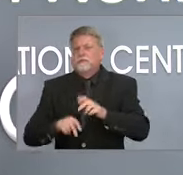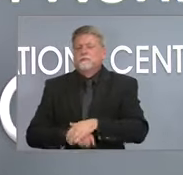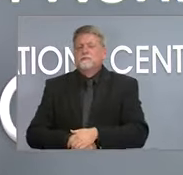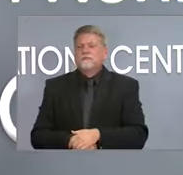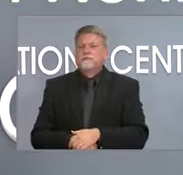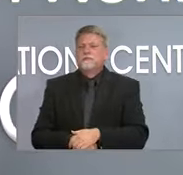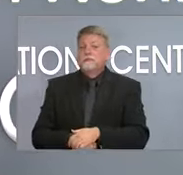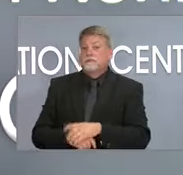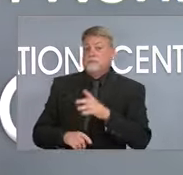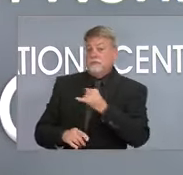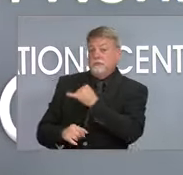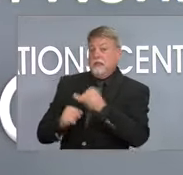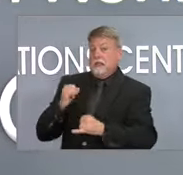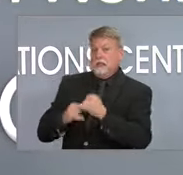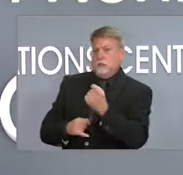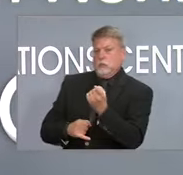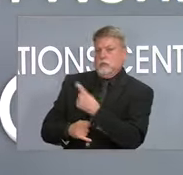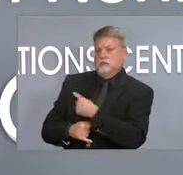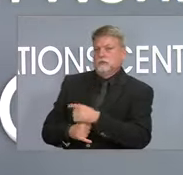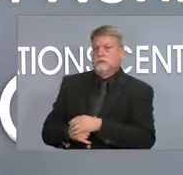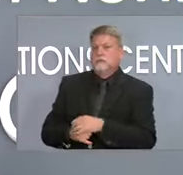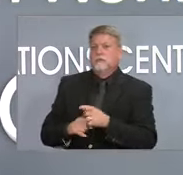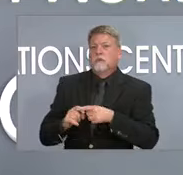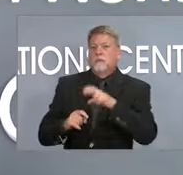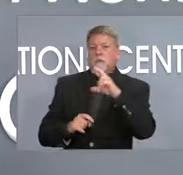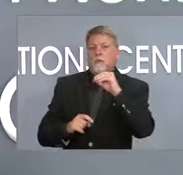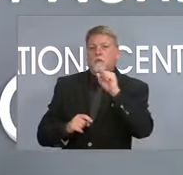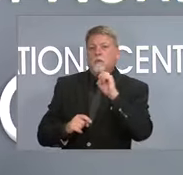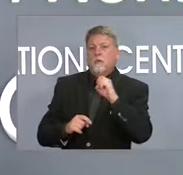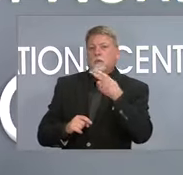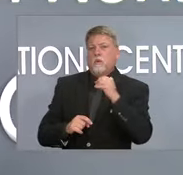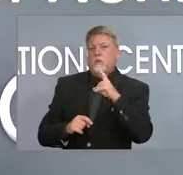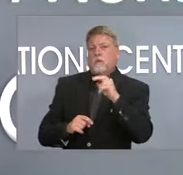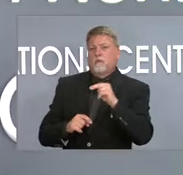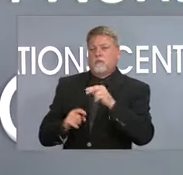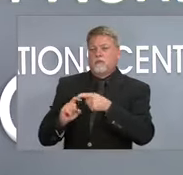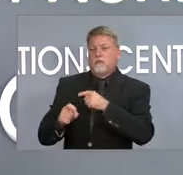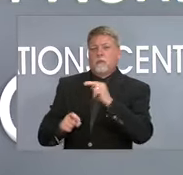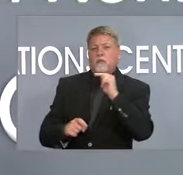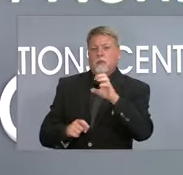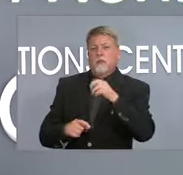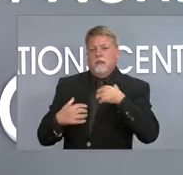Our final question that will conclude today's briefing is from Rose Hoban with North Carolina Health News.